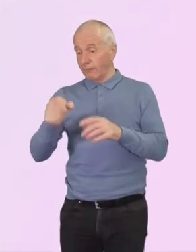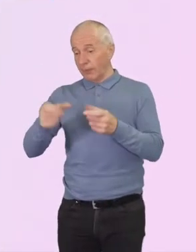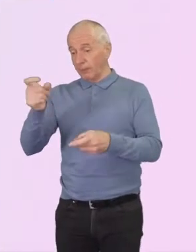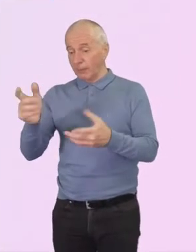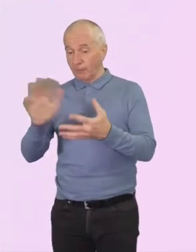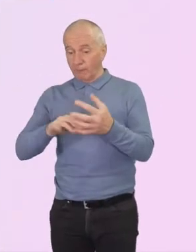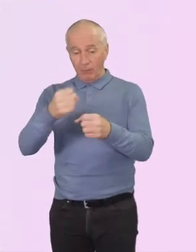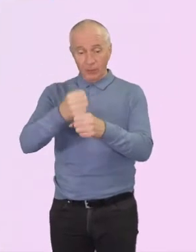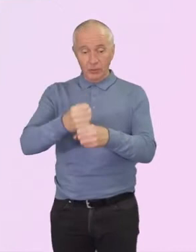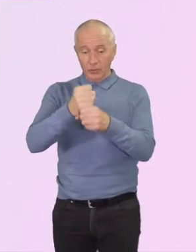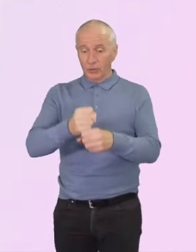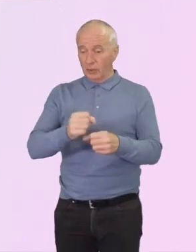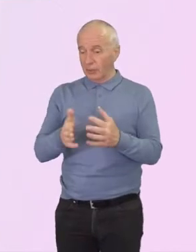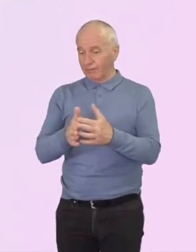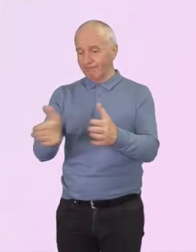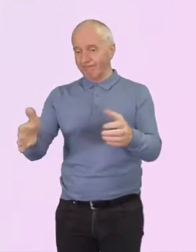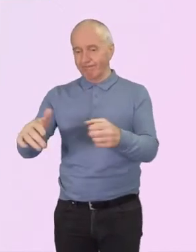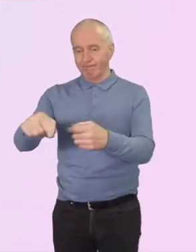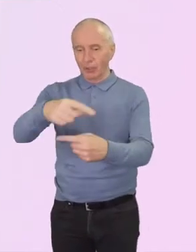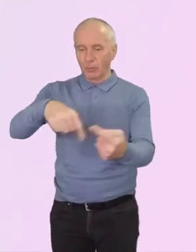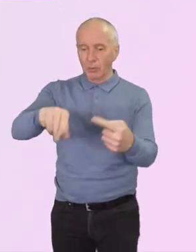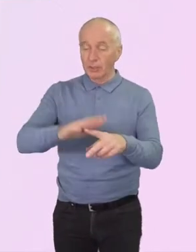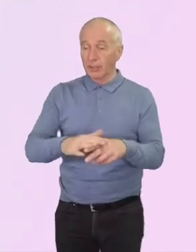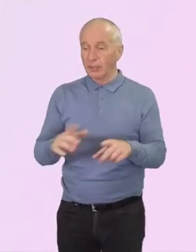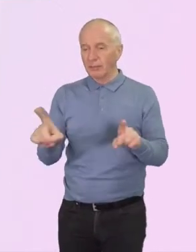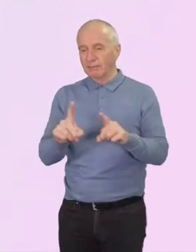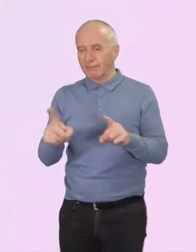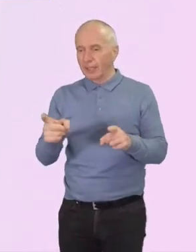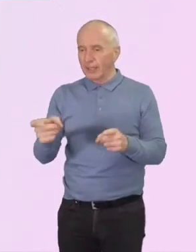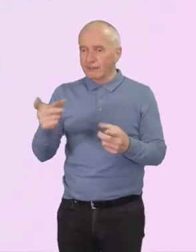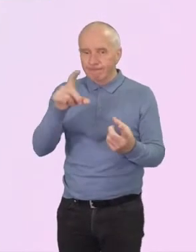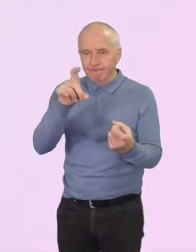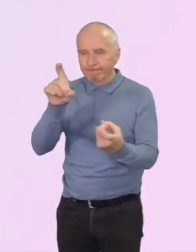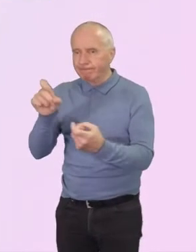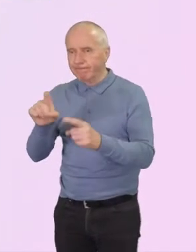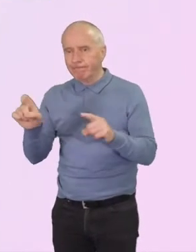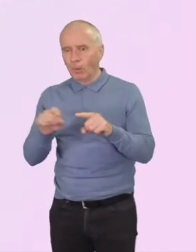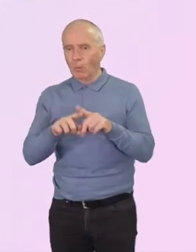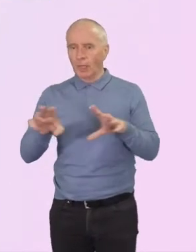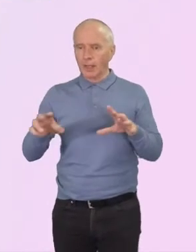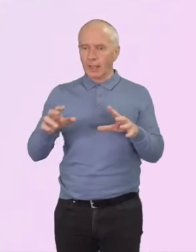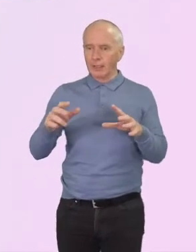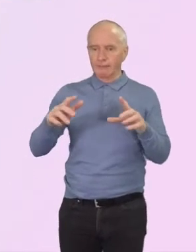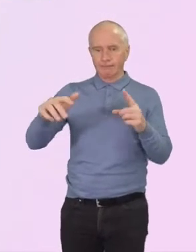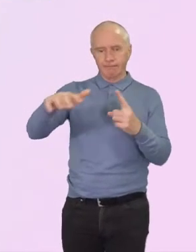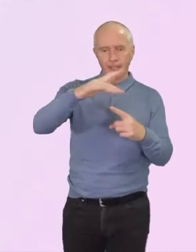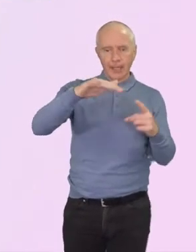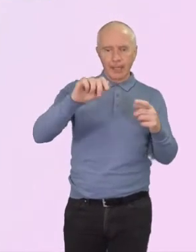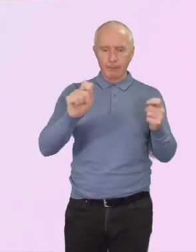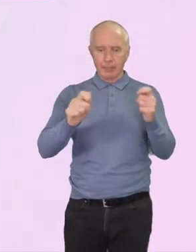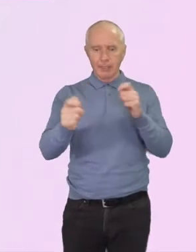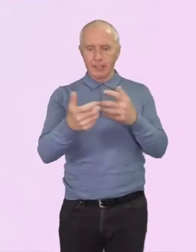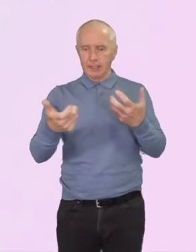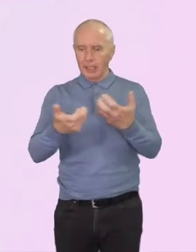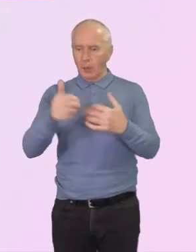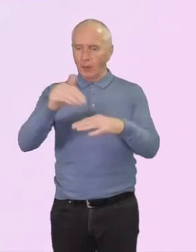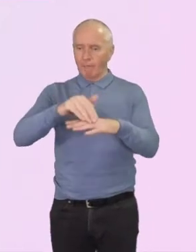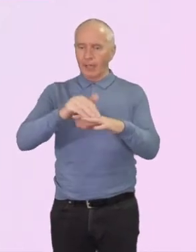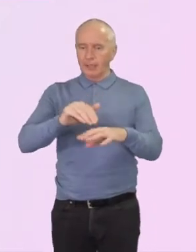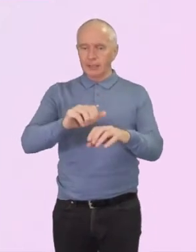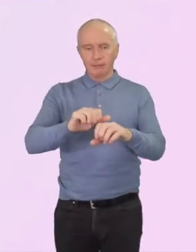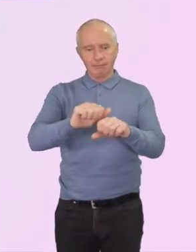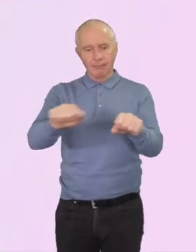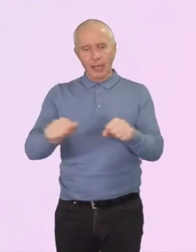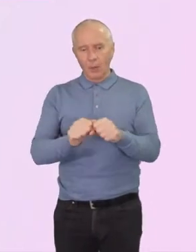explain what climate change is, how it might affect our area and what we can do to make a difference. Many of these